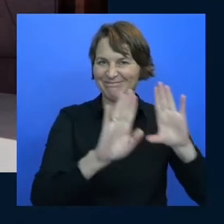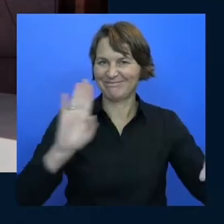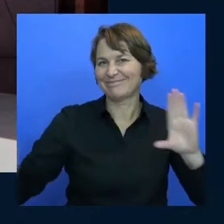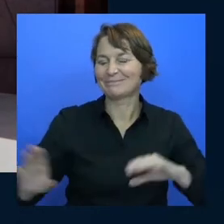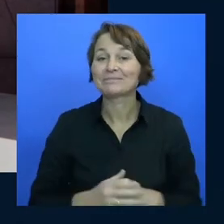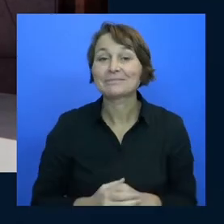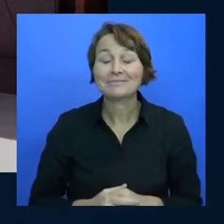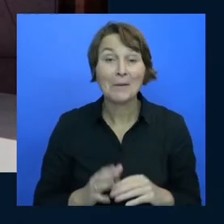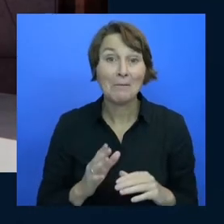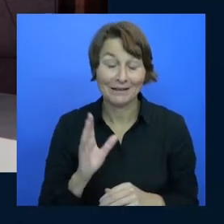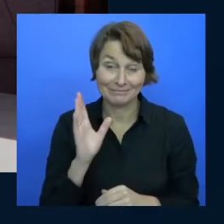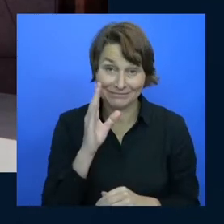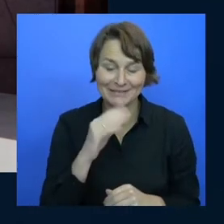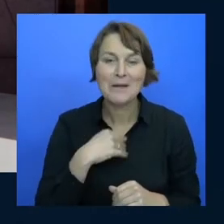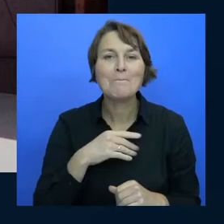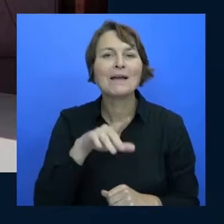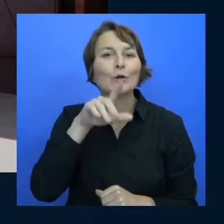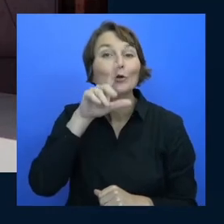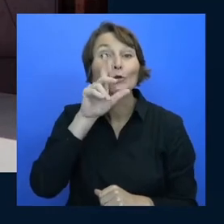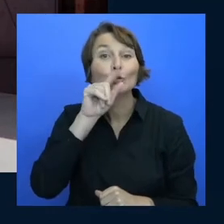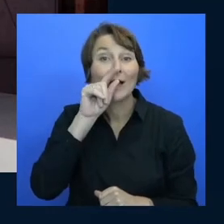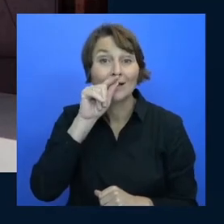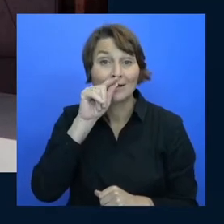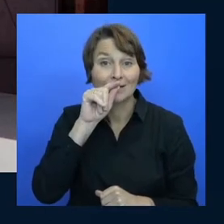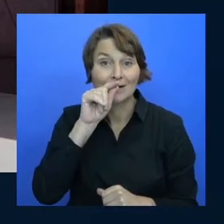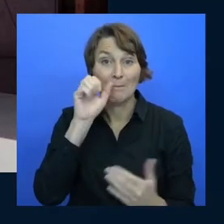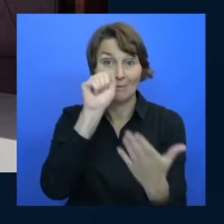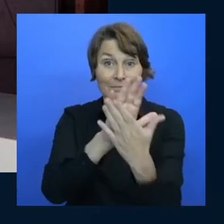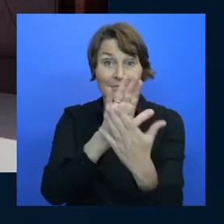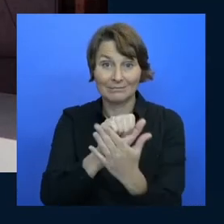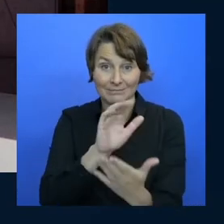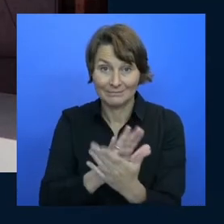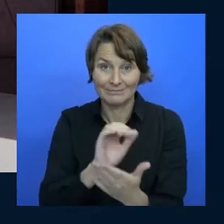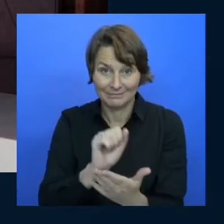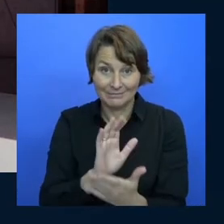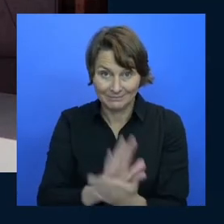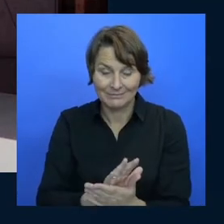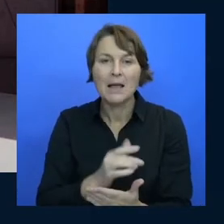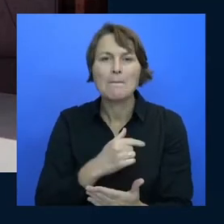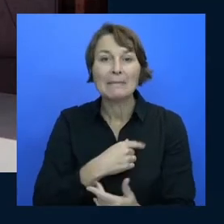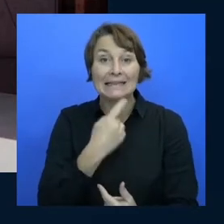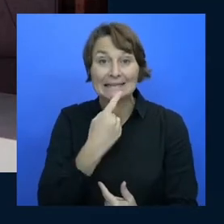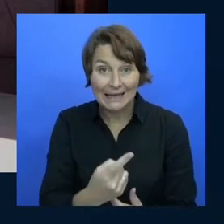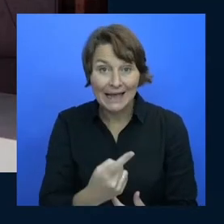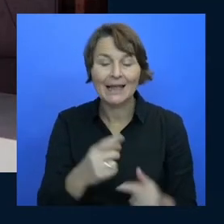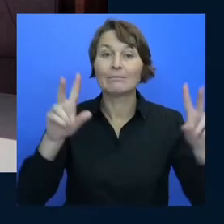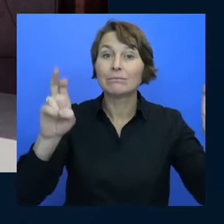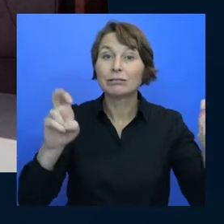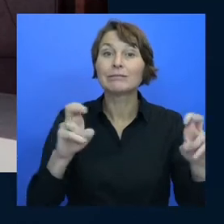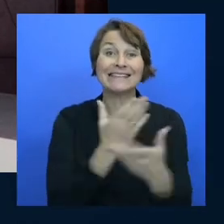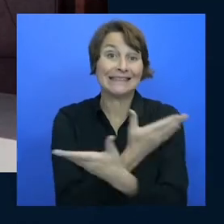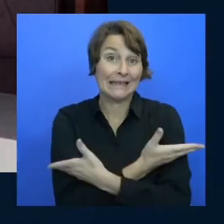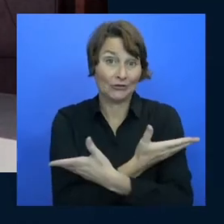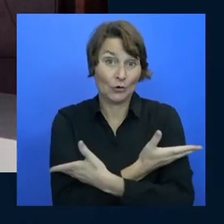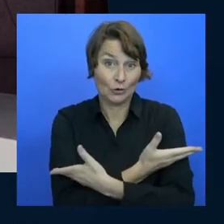talk about a t-shirt on Twitter a bot a t-shirt bot will tell you where to get it but it's they're evil